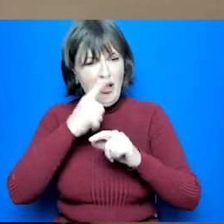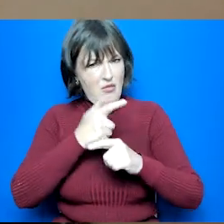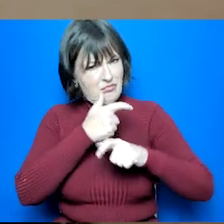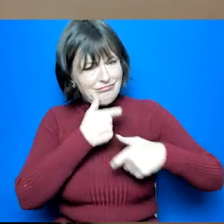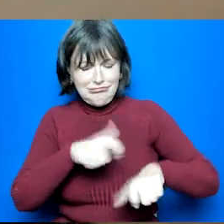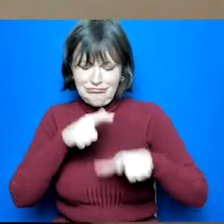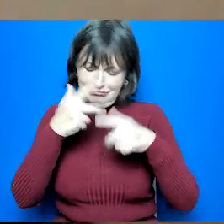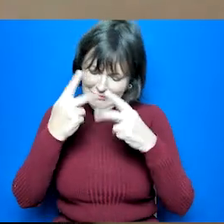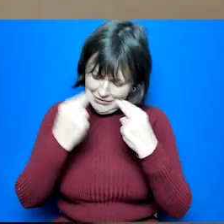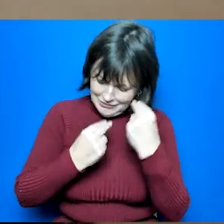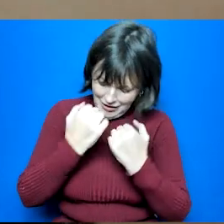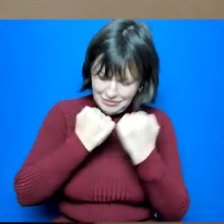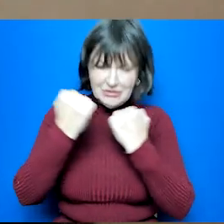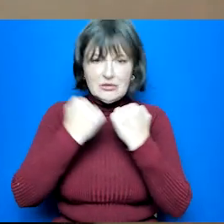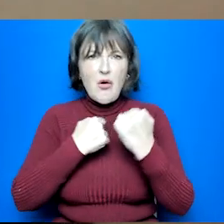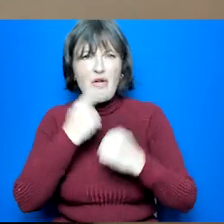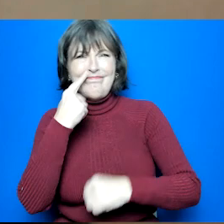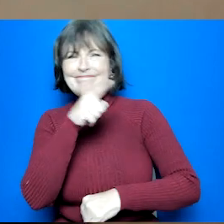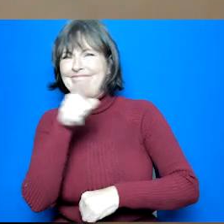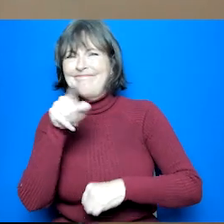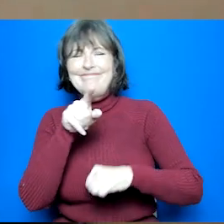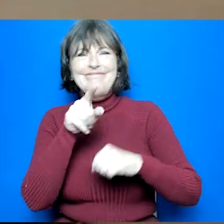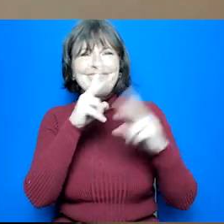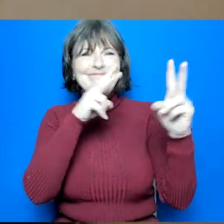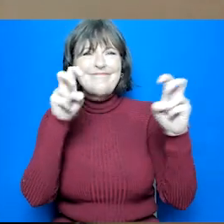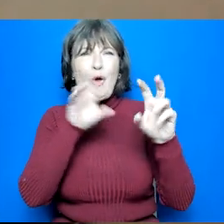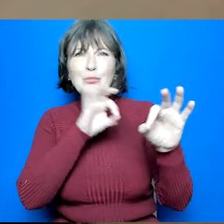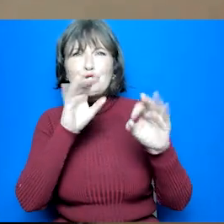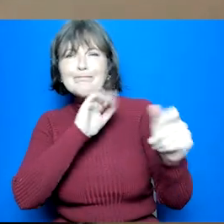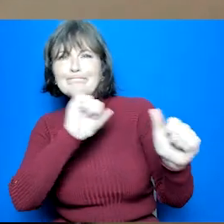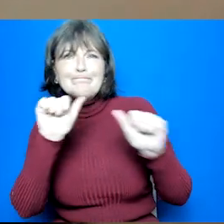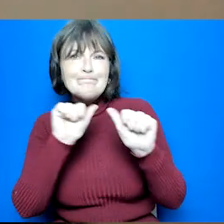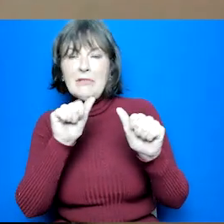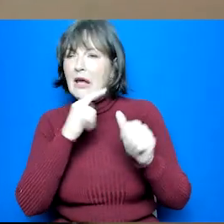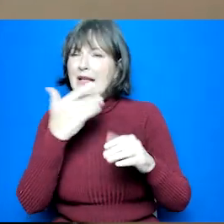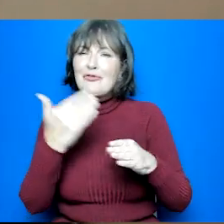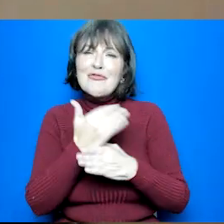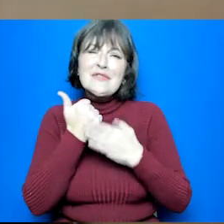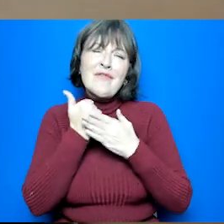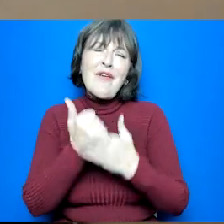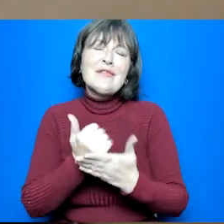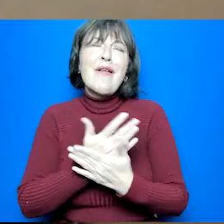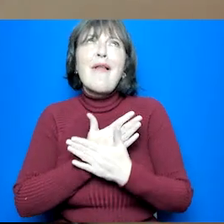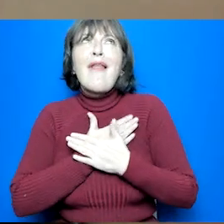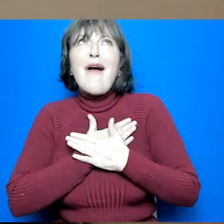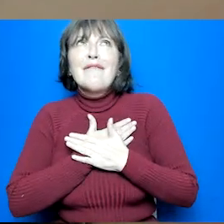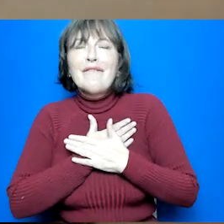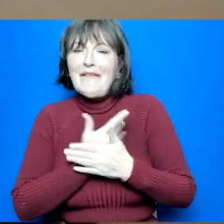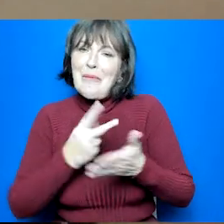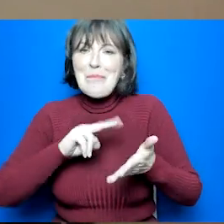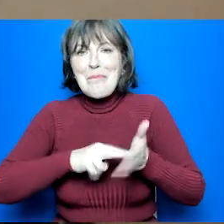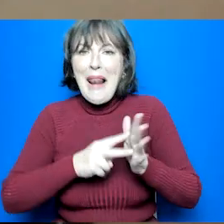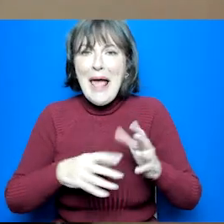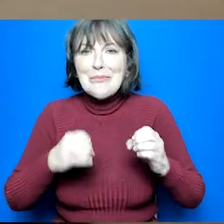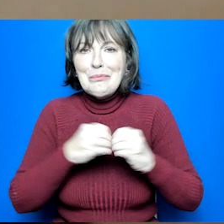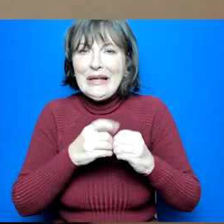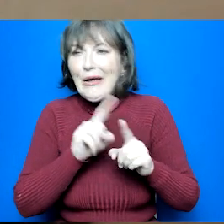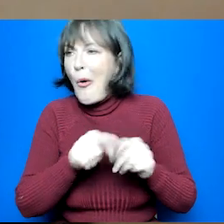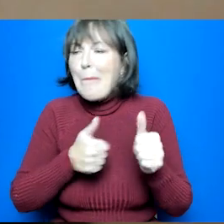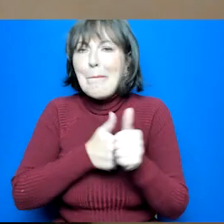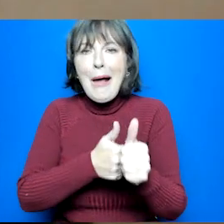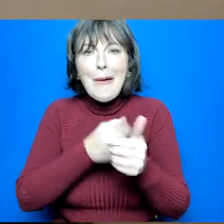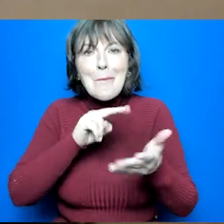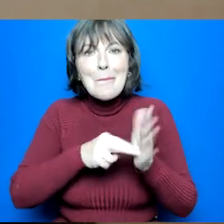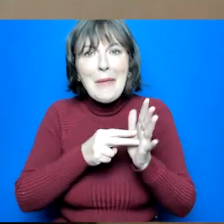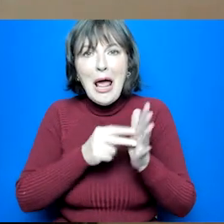assess their options and careers advisors love a backup plan so they'll all be considered to they'll be um encouraged to consider backup